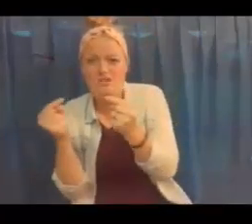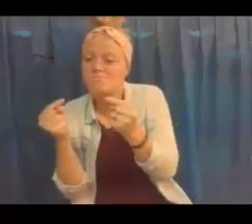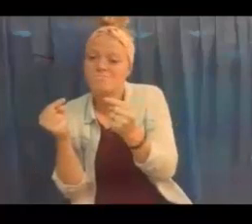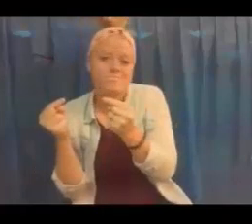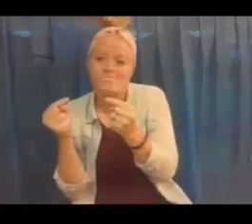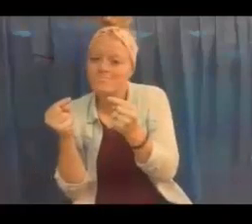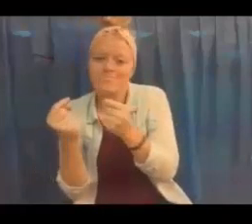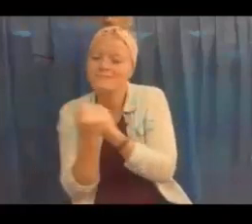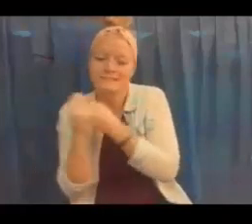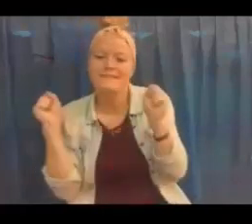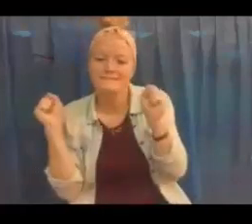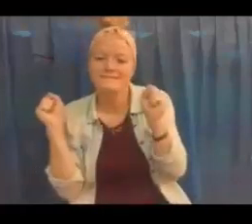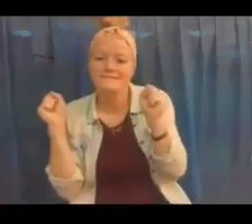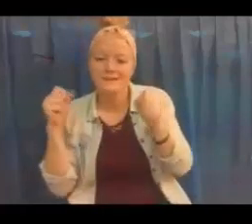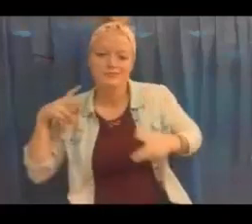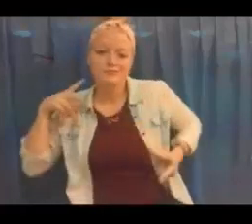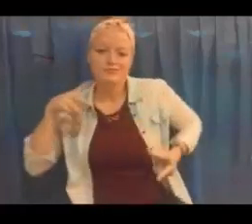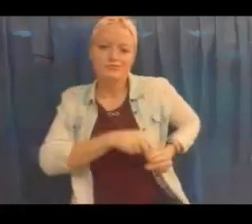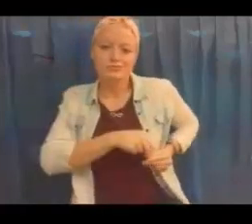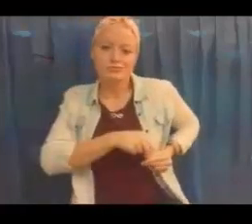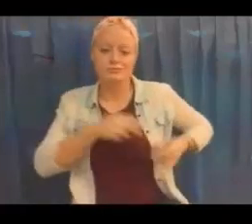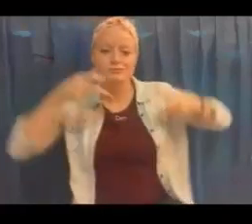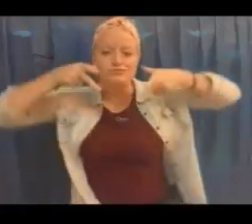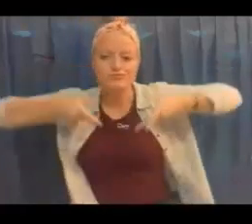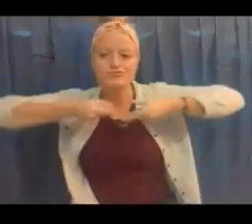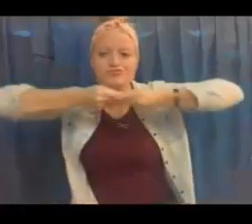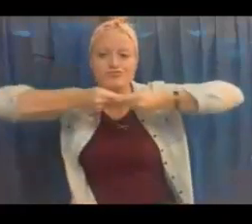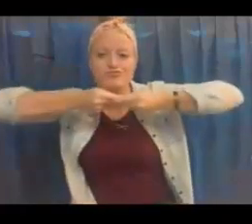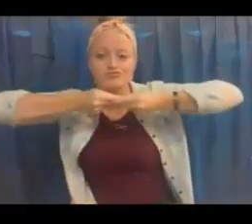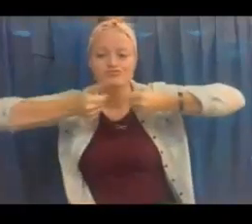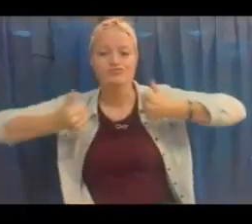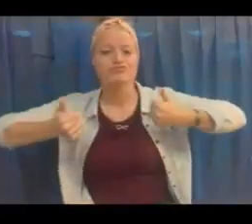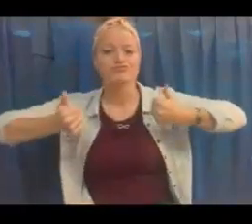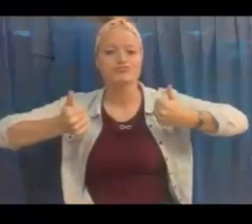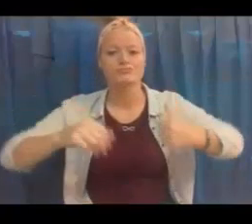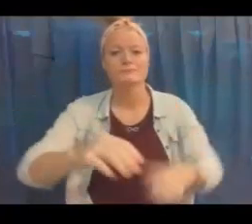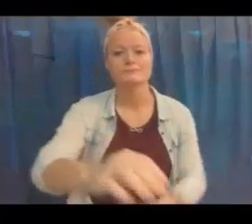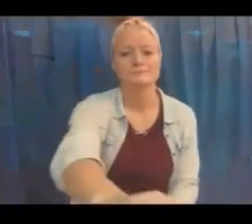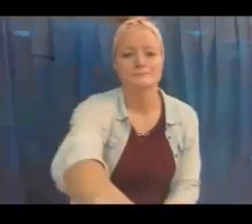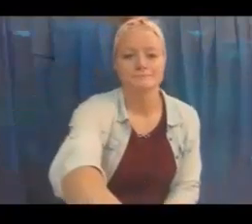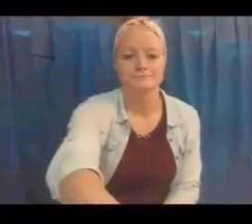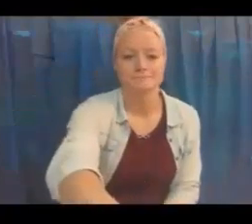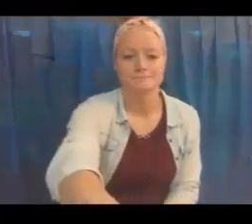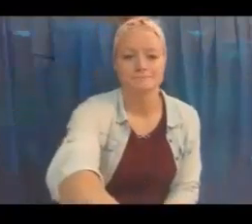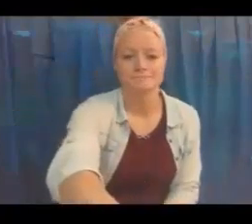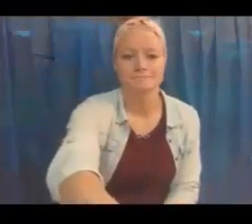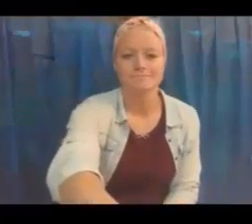Was the driver hurt? No, he was safe. He had a seatbelt and helmet on.